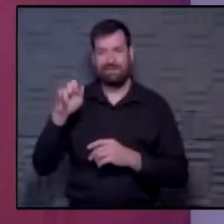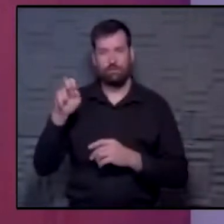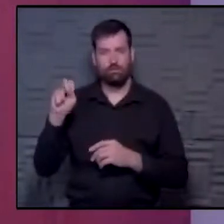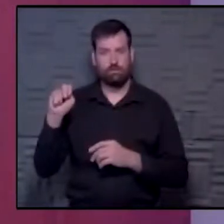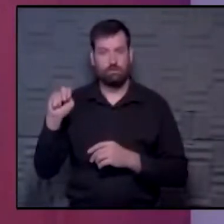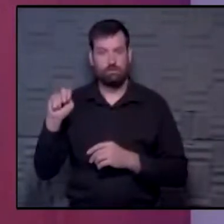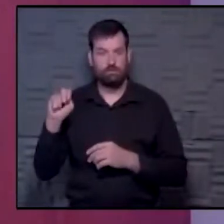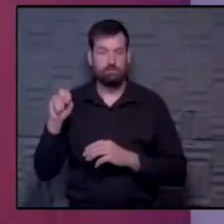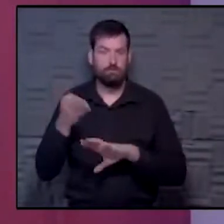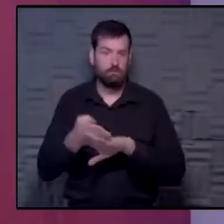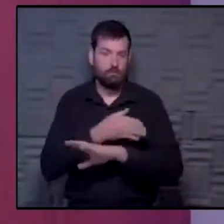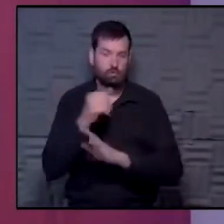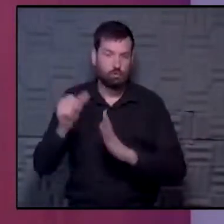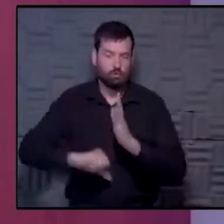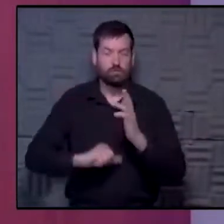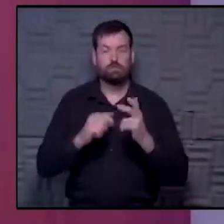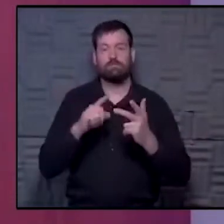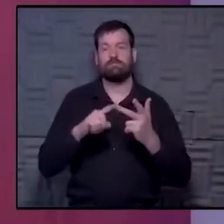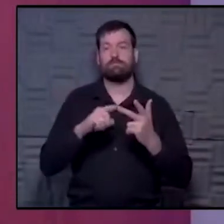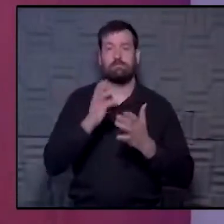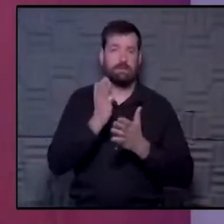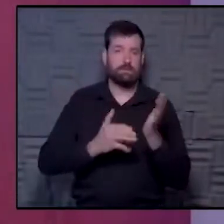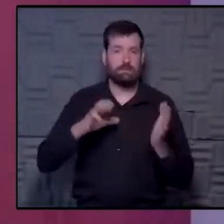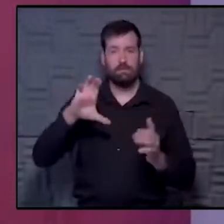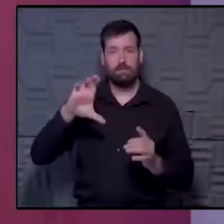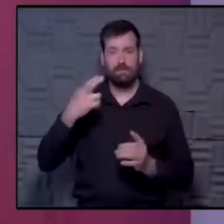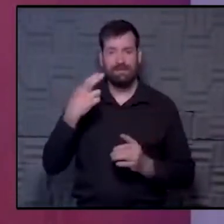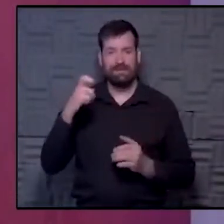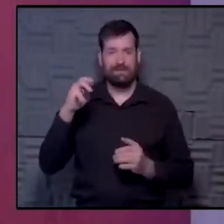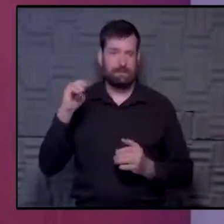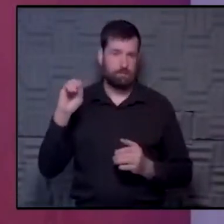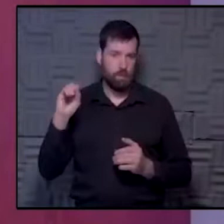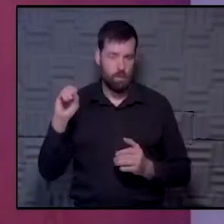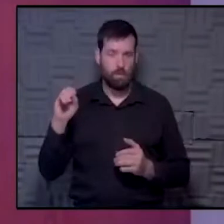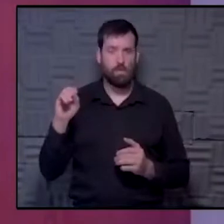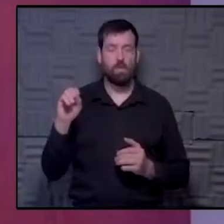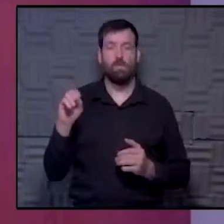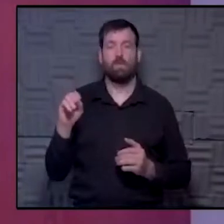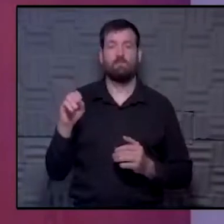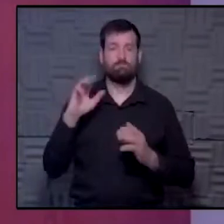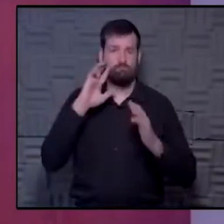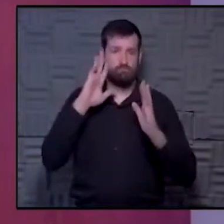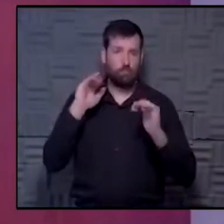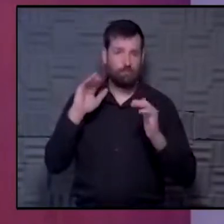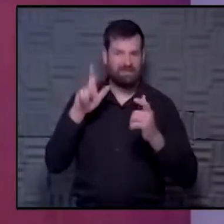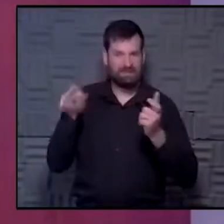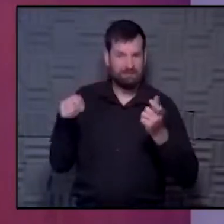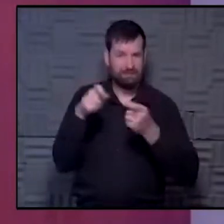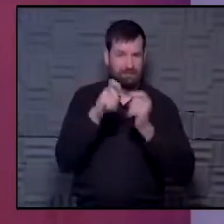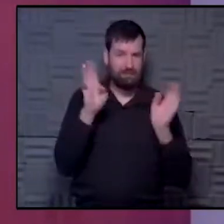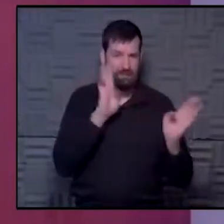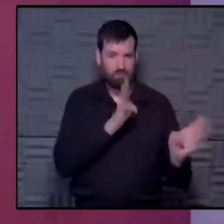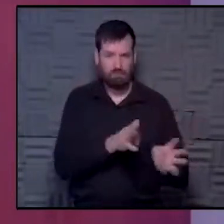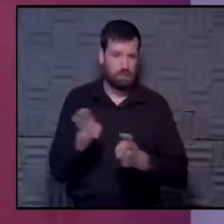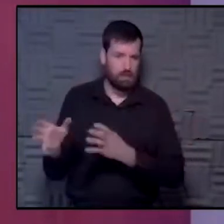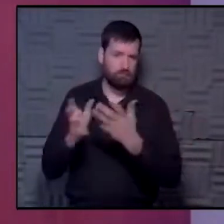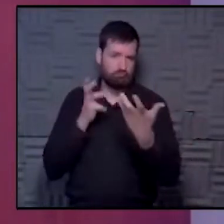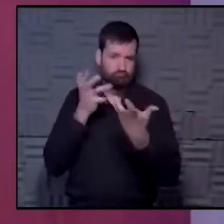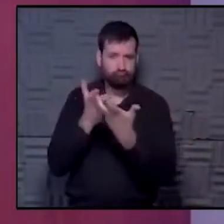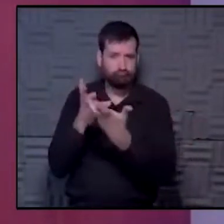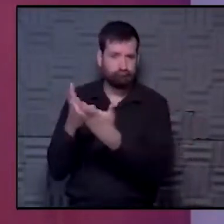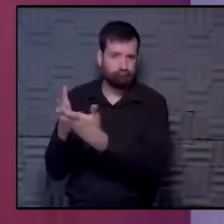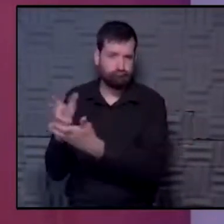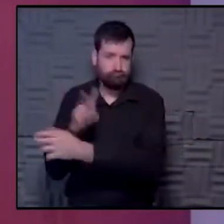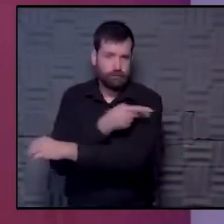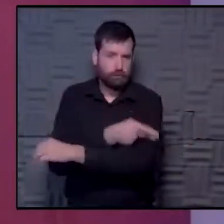cancers before surgery. Some patients could start chemotherapy. And so hopefully with a plan that was made for each patient, even